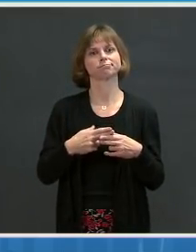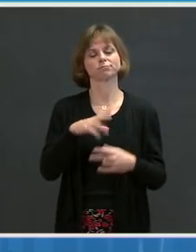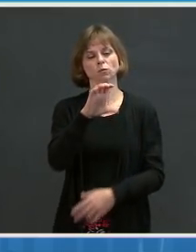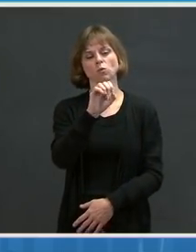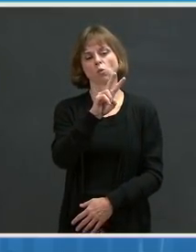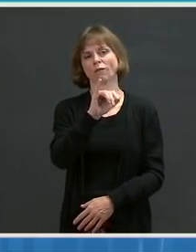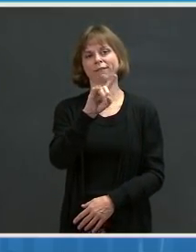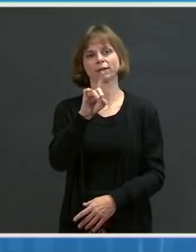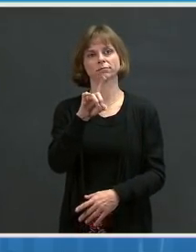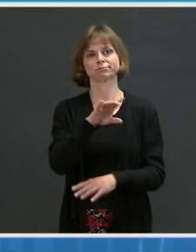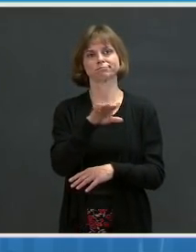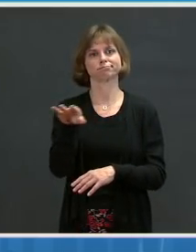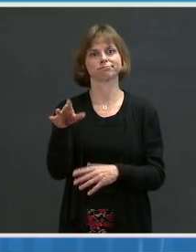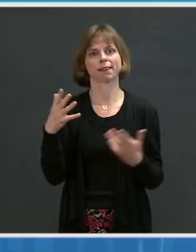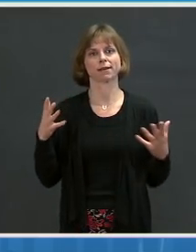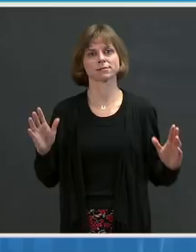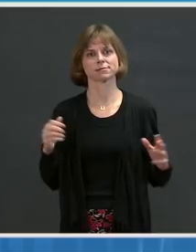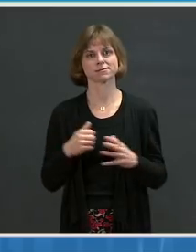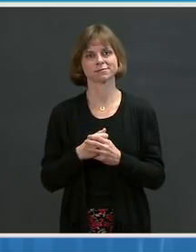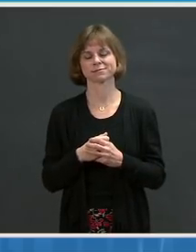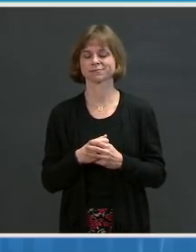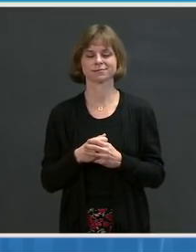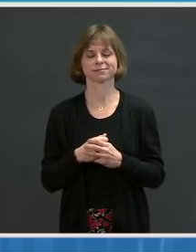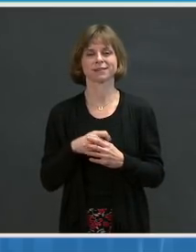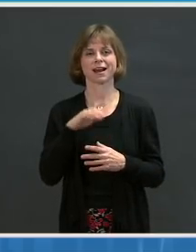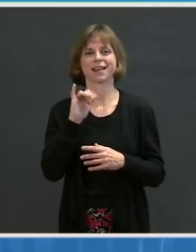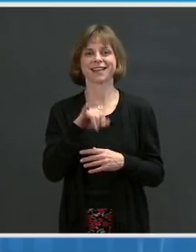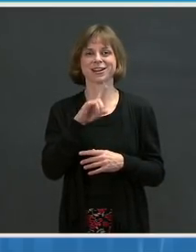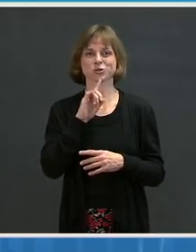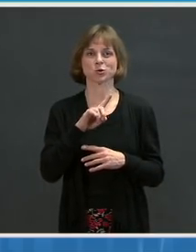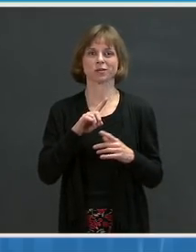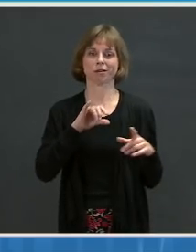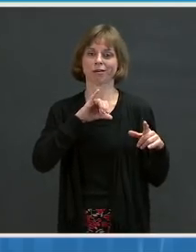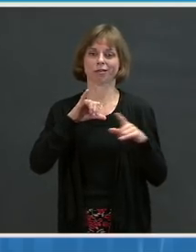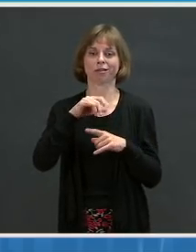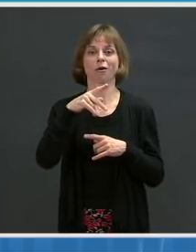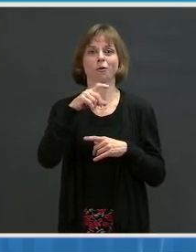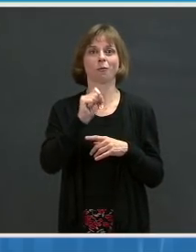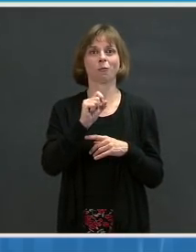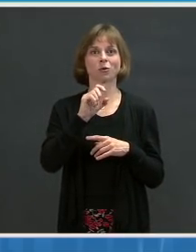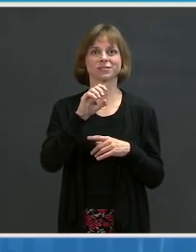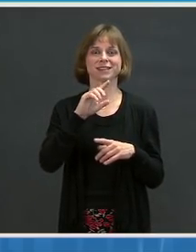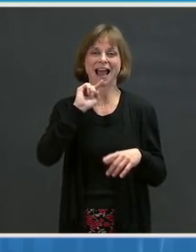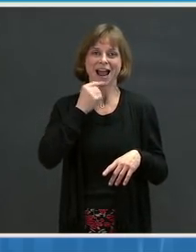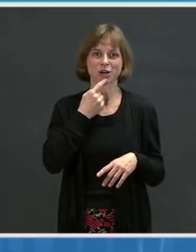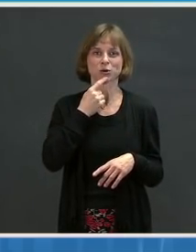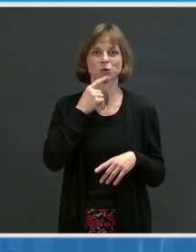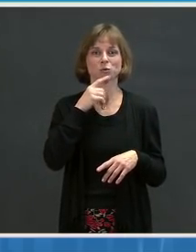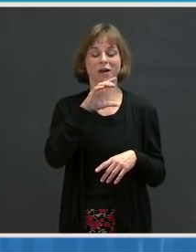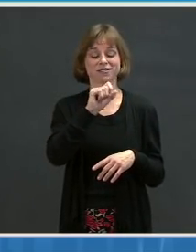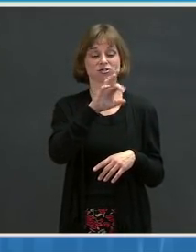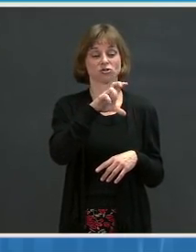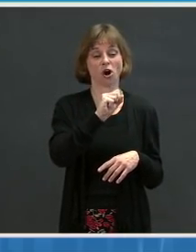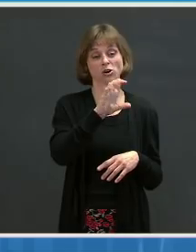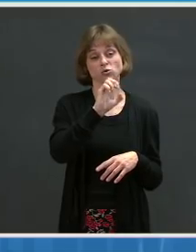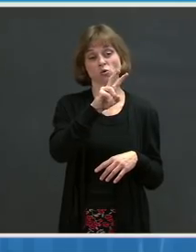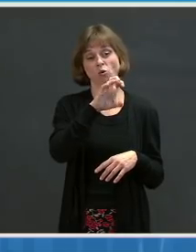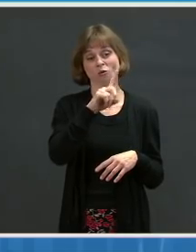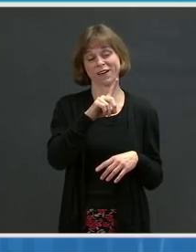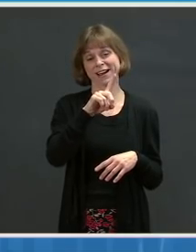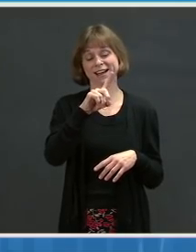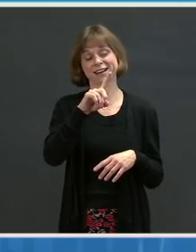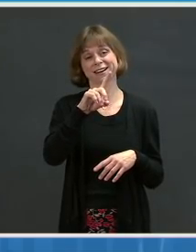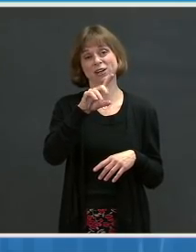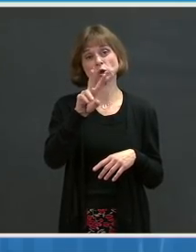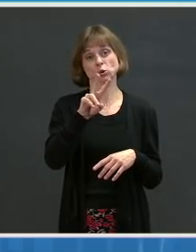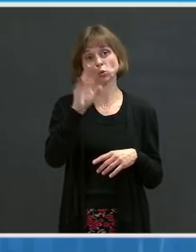but actually what that really is, is post-acute sequelae of SARS-CoV-2 infection, which we're now referring to as PASC,